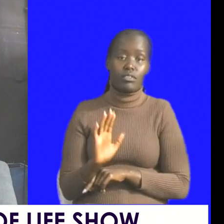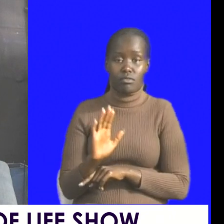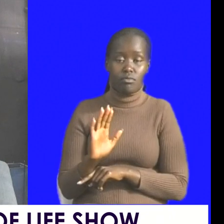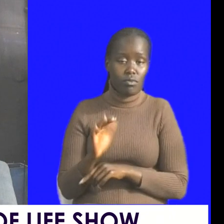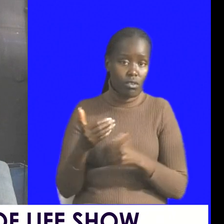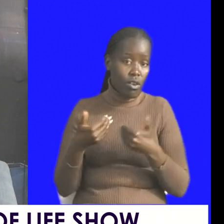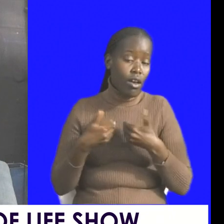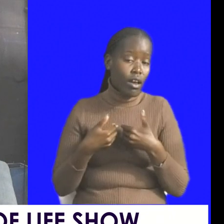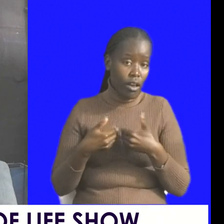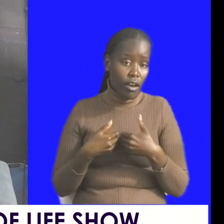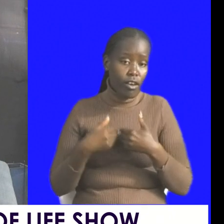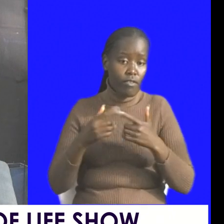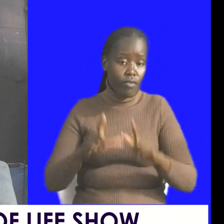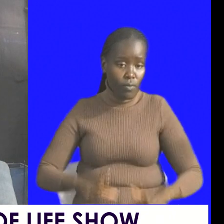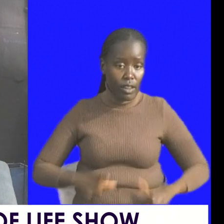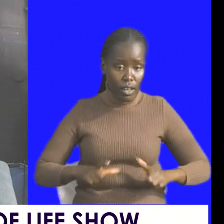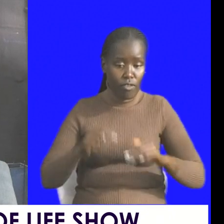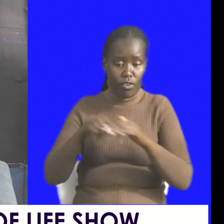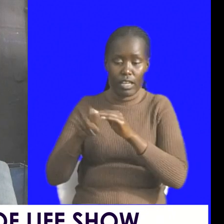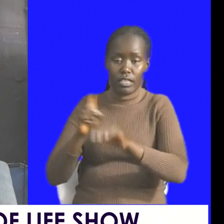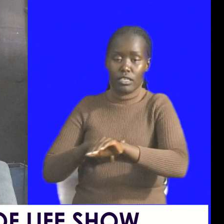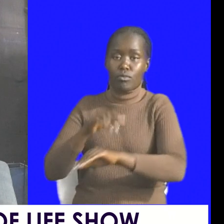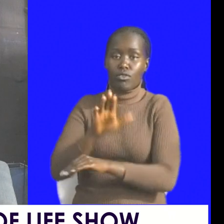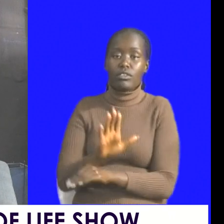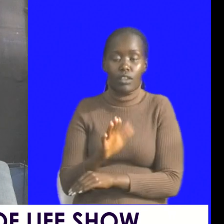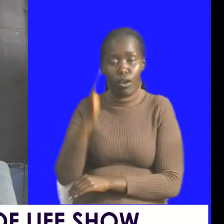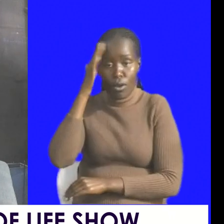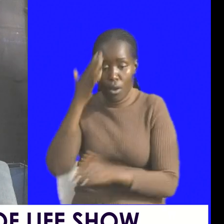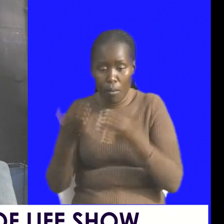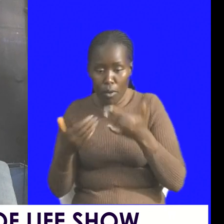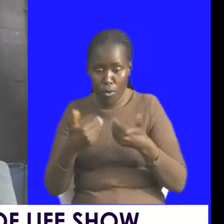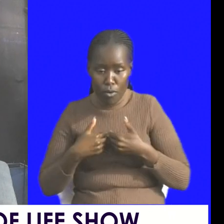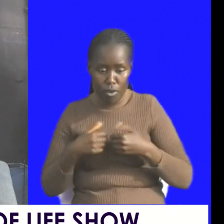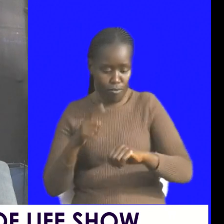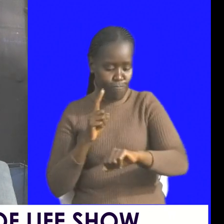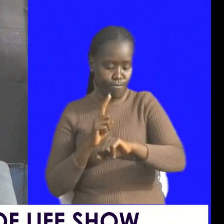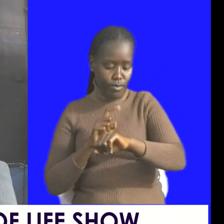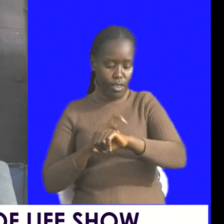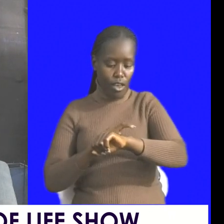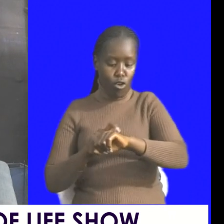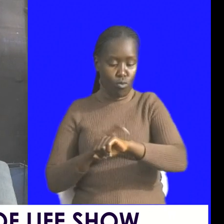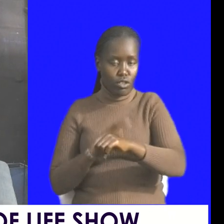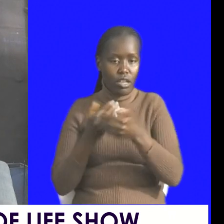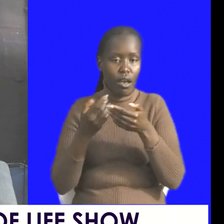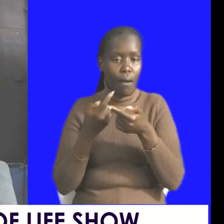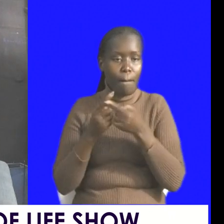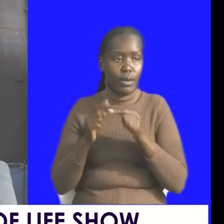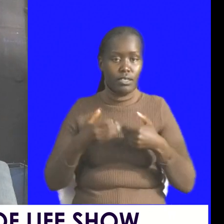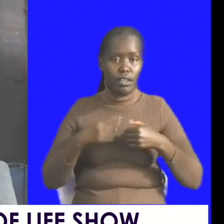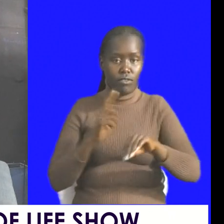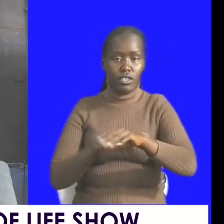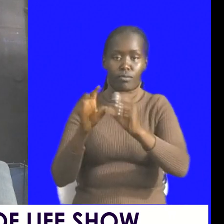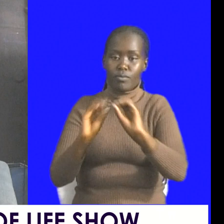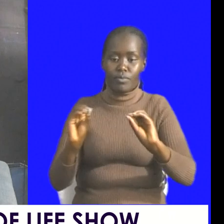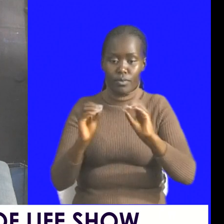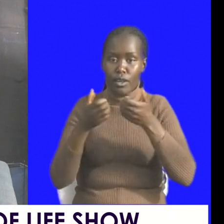some life into your time you know you may be having a watch but you have no time blessed are the